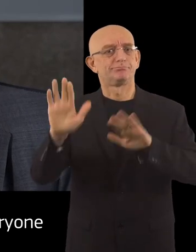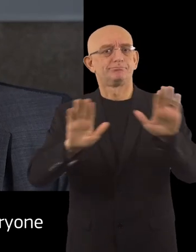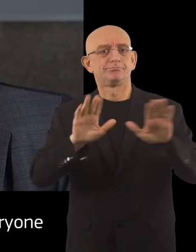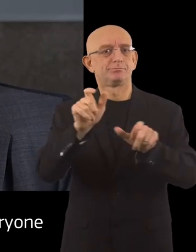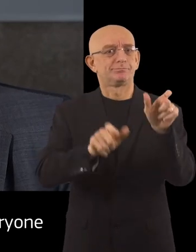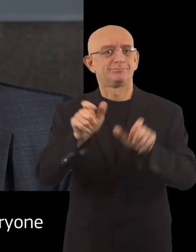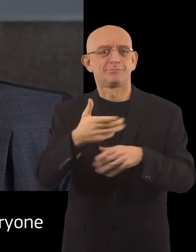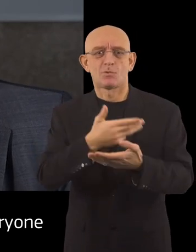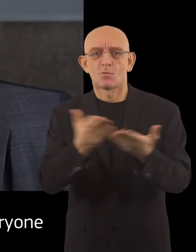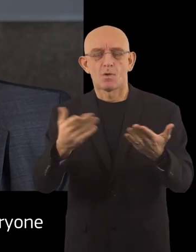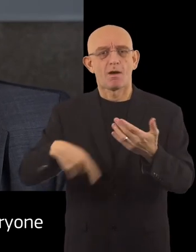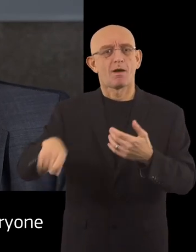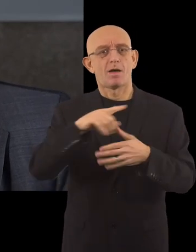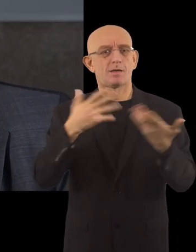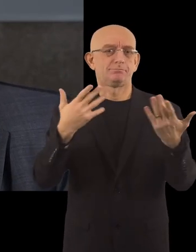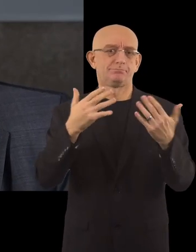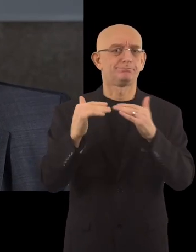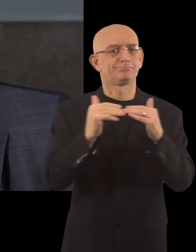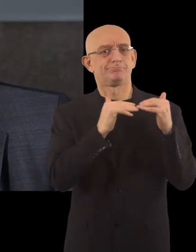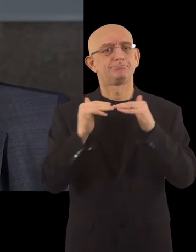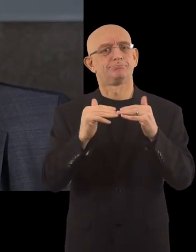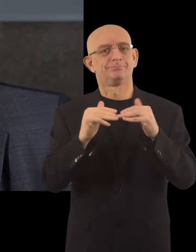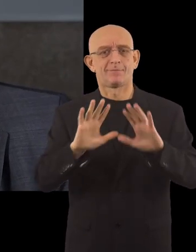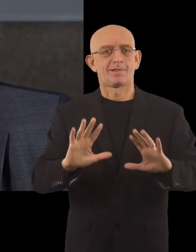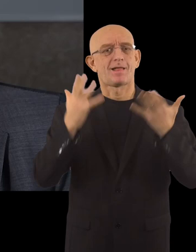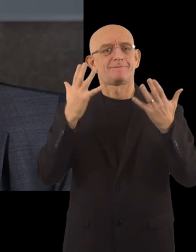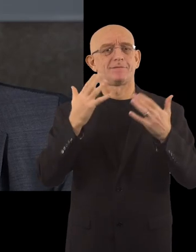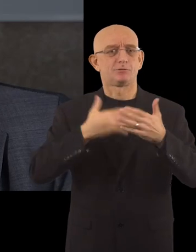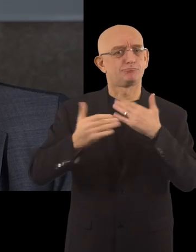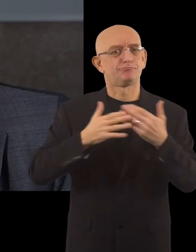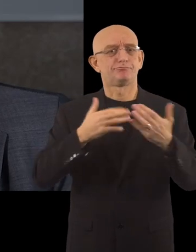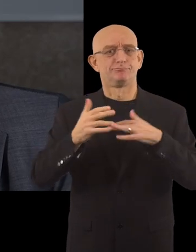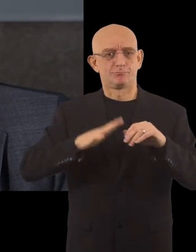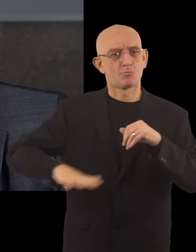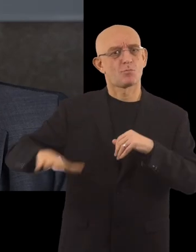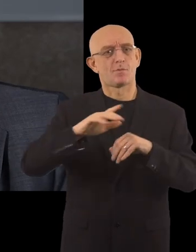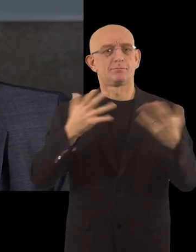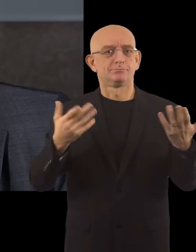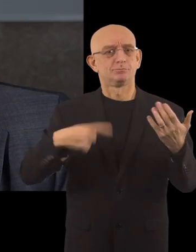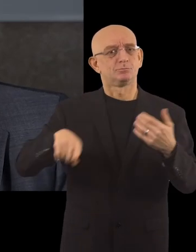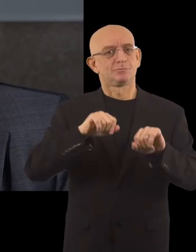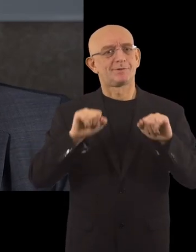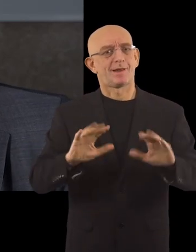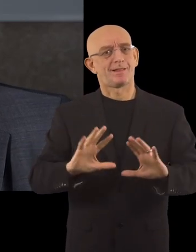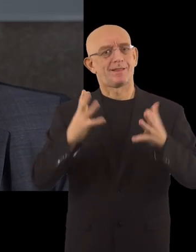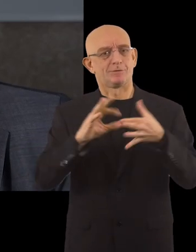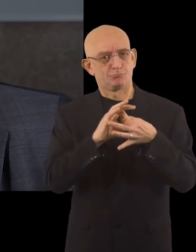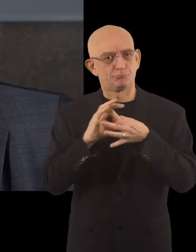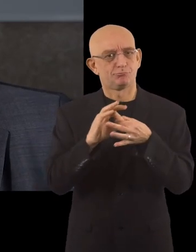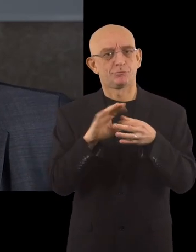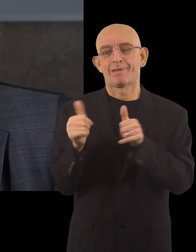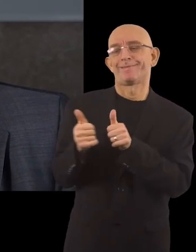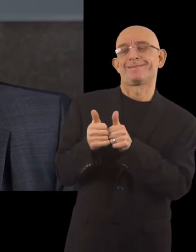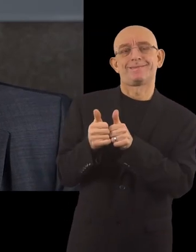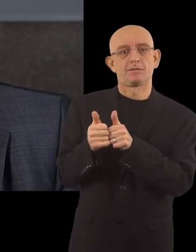of preceding everyone as equal partners in all areas of life, so that we can live together,